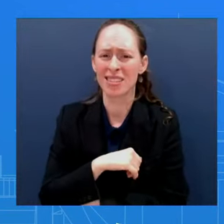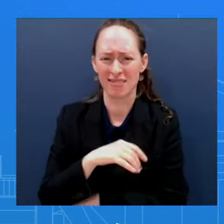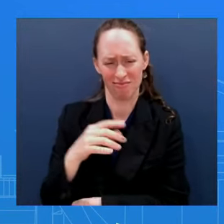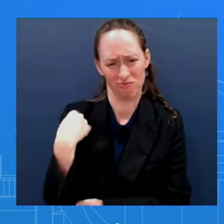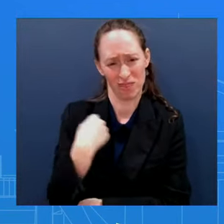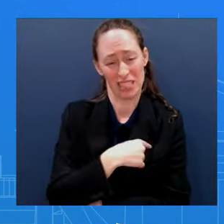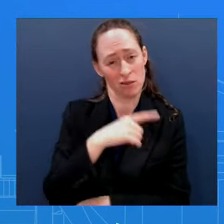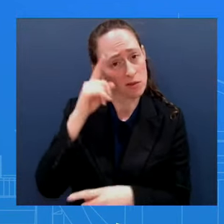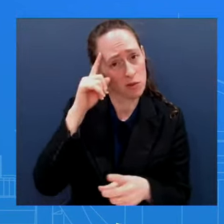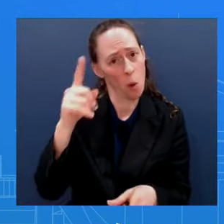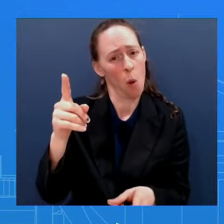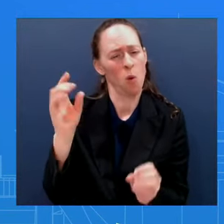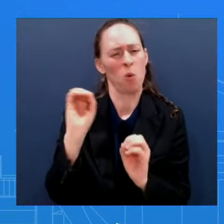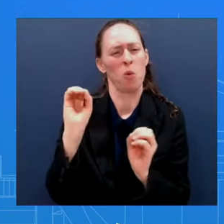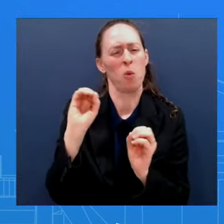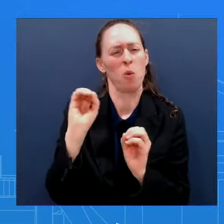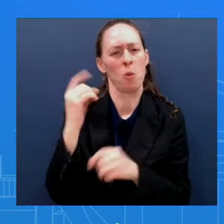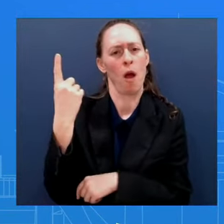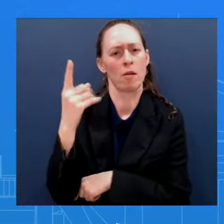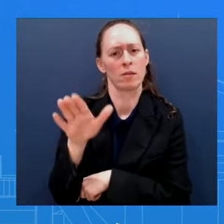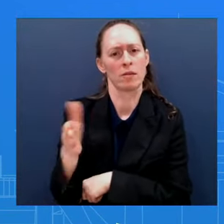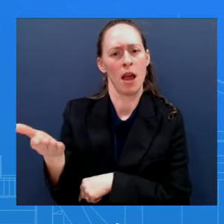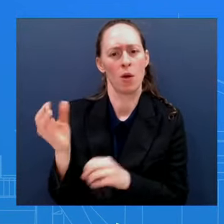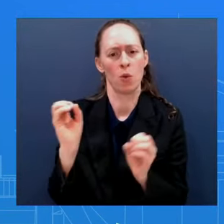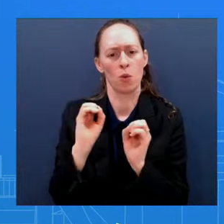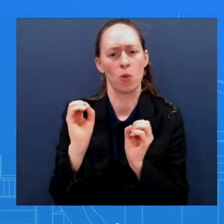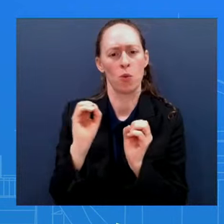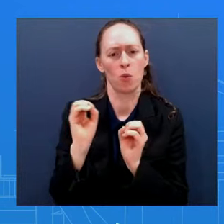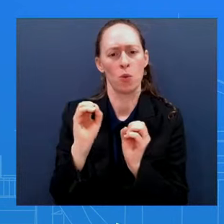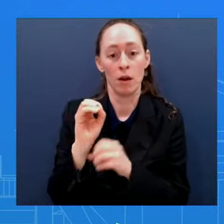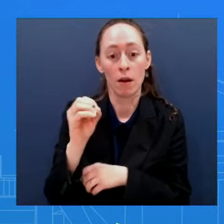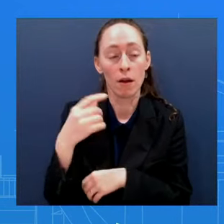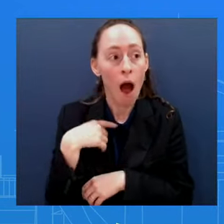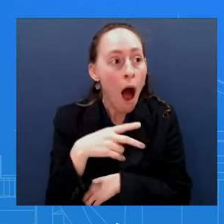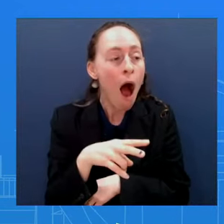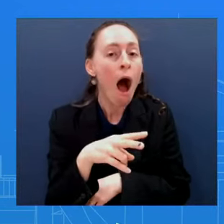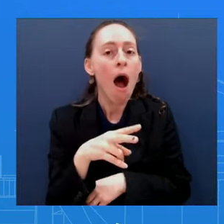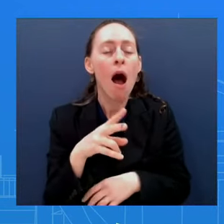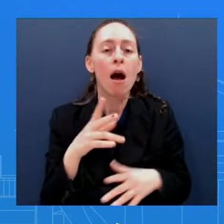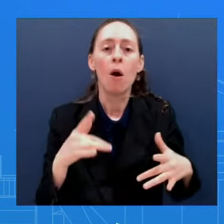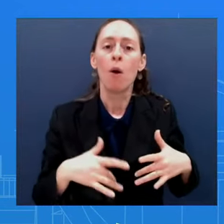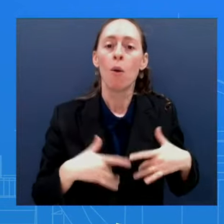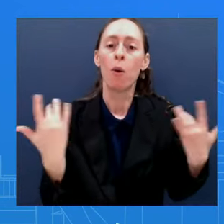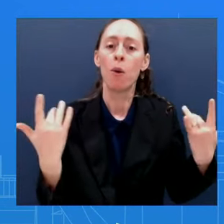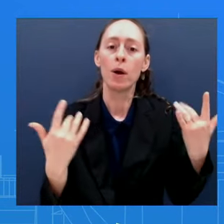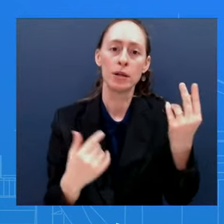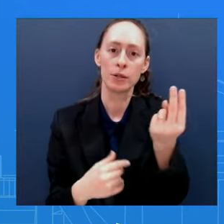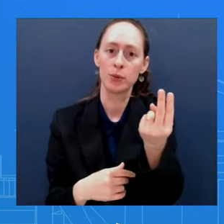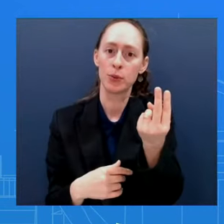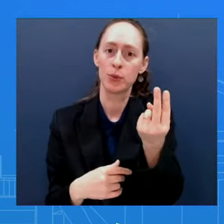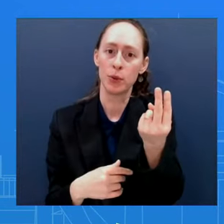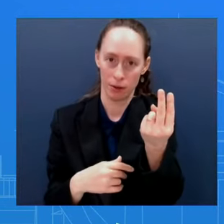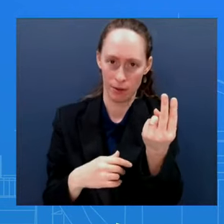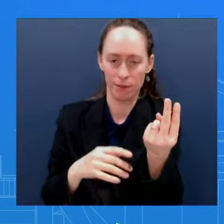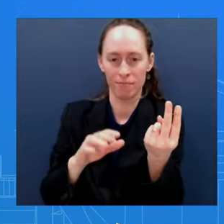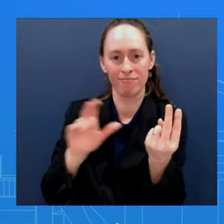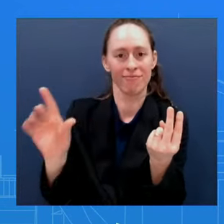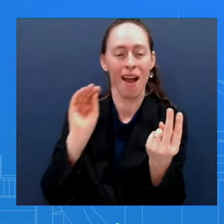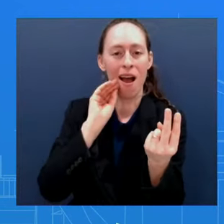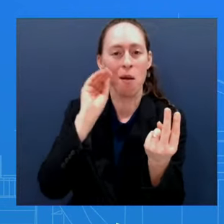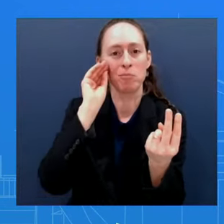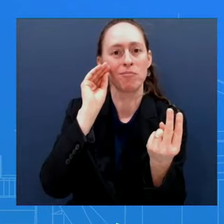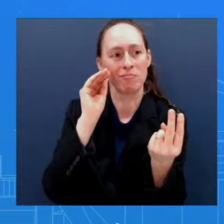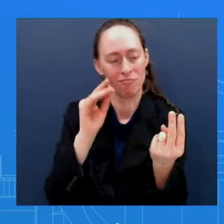now back with their families where they belong We certainly mourn any loss of innocent life as a result of those operations And it just underscores,